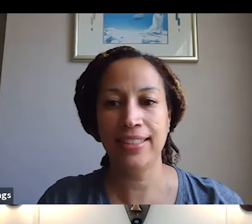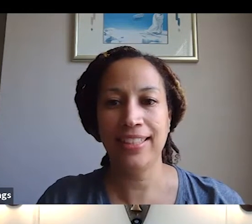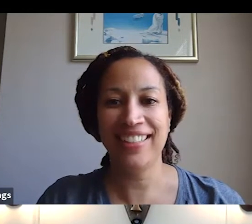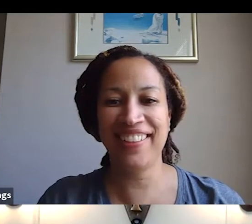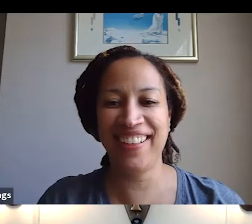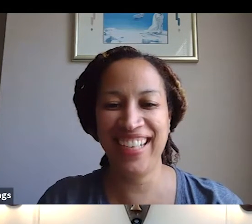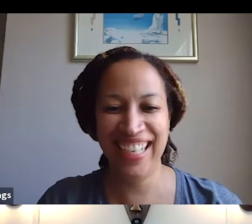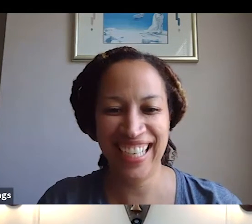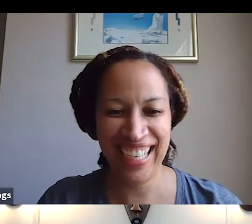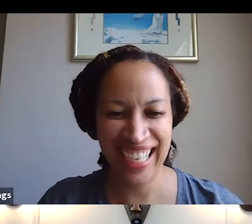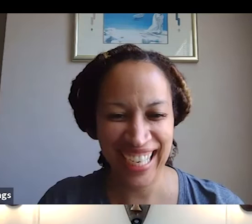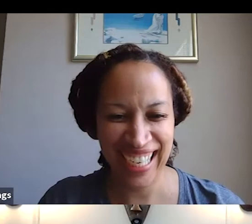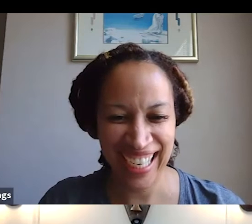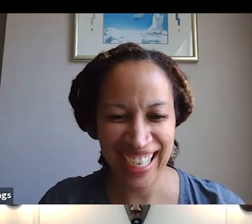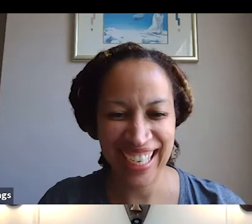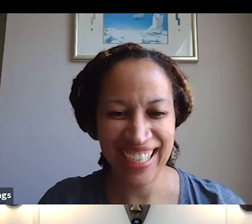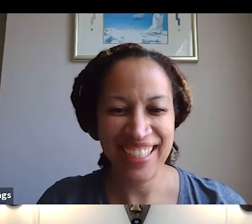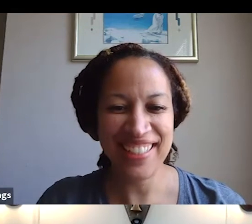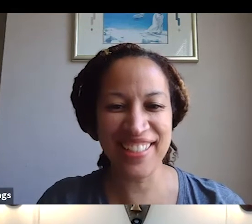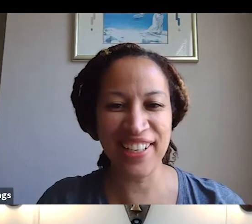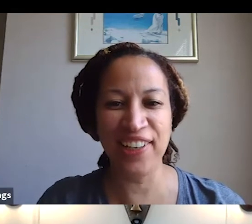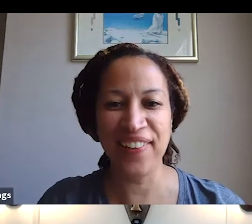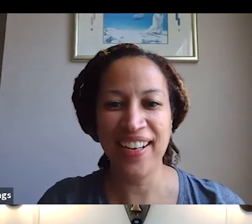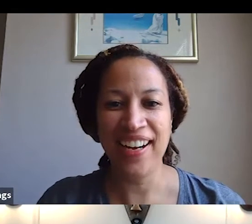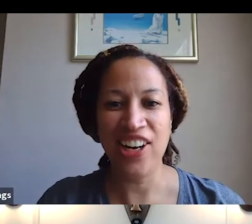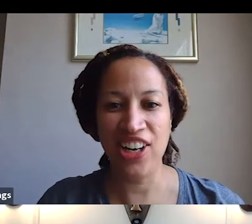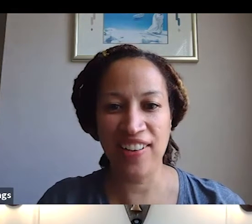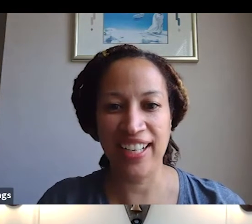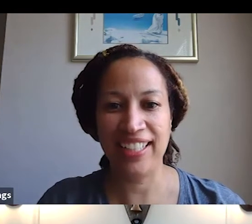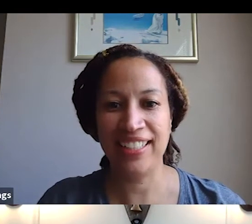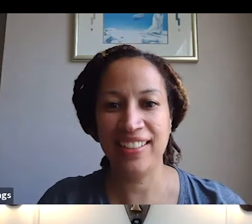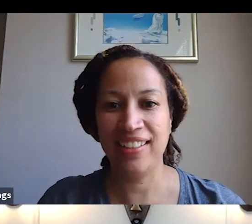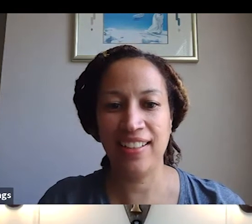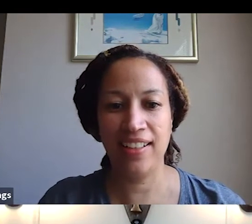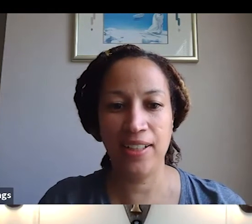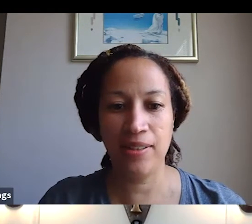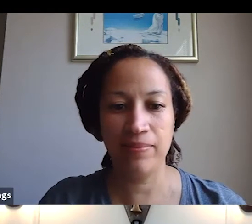Ed. Thank you. Thank you, Ed. So, all right.